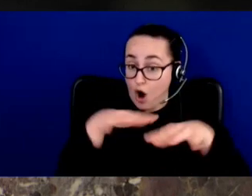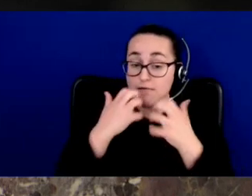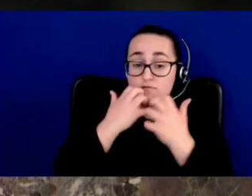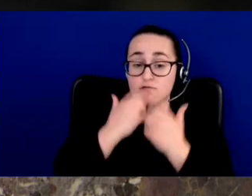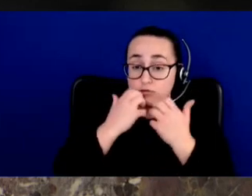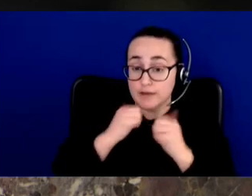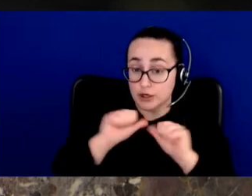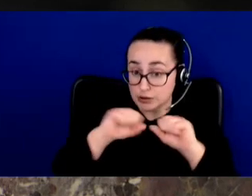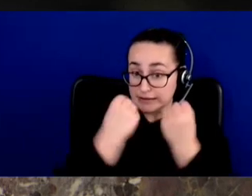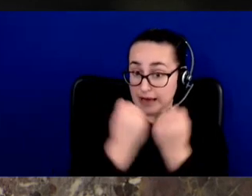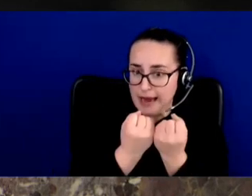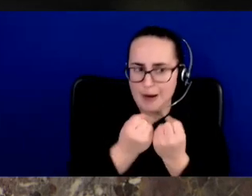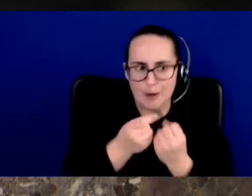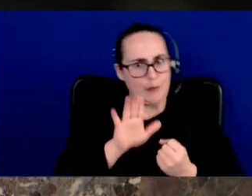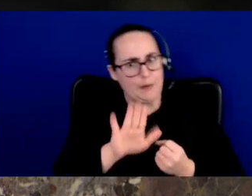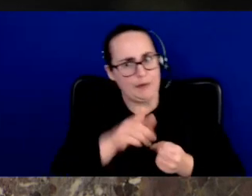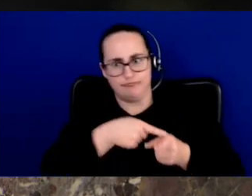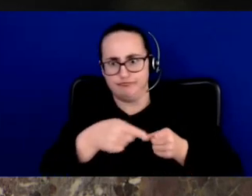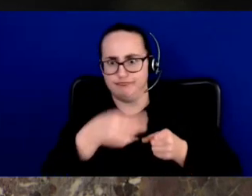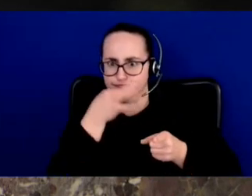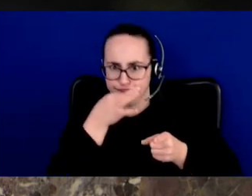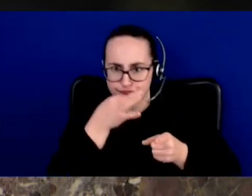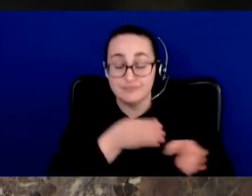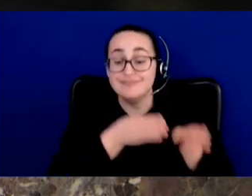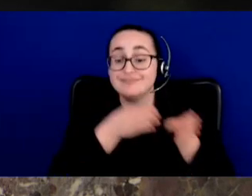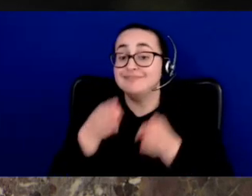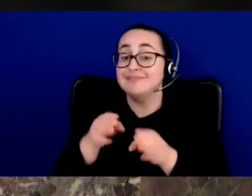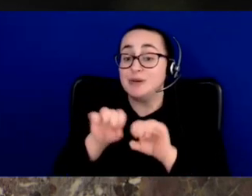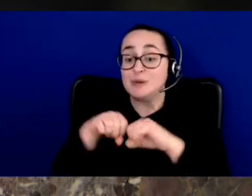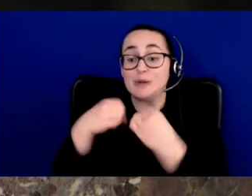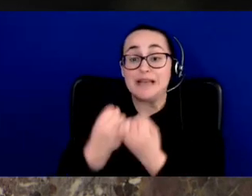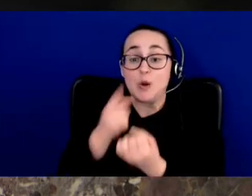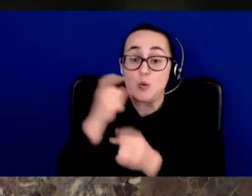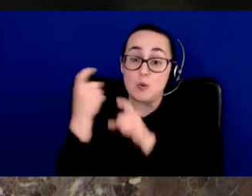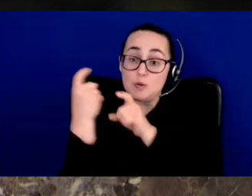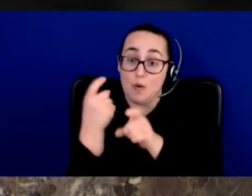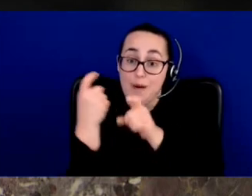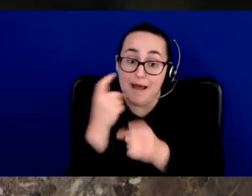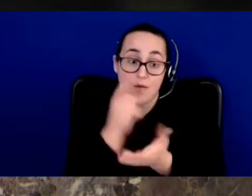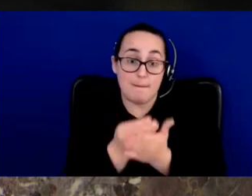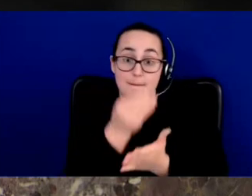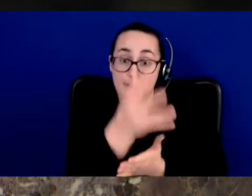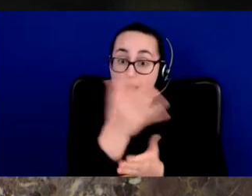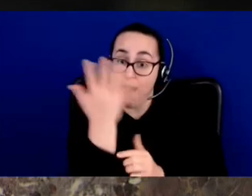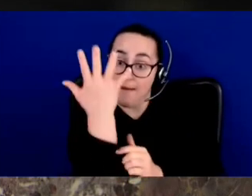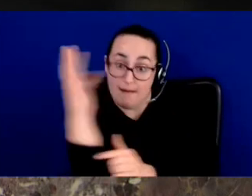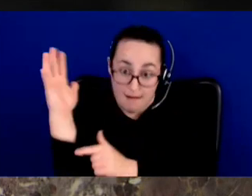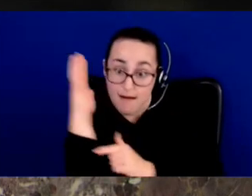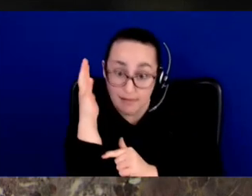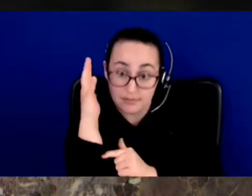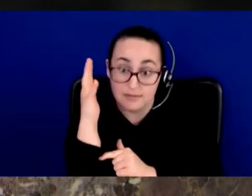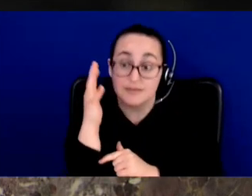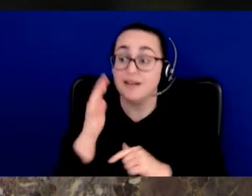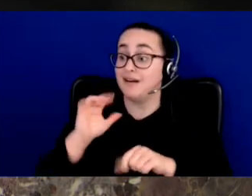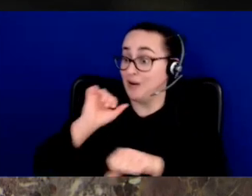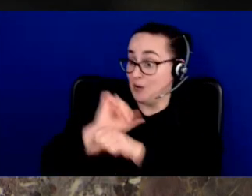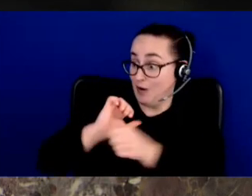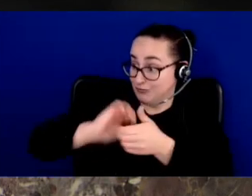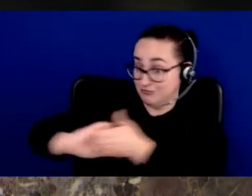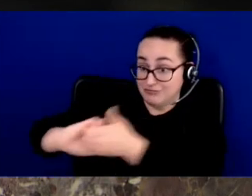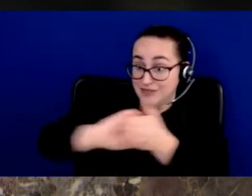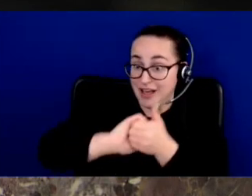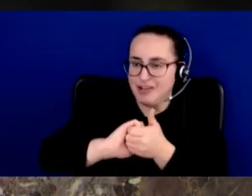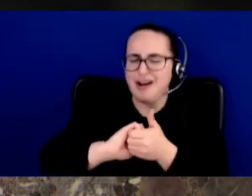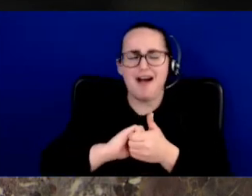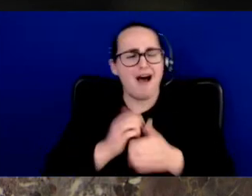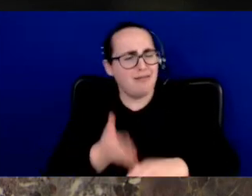for her generous donation to help the society to purchase the plants. By working together, we can build a better Richmond for all to enjoy.